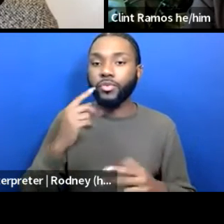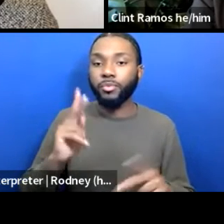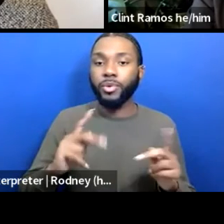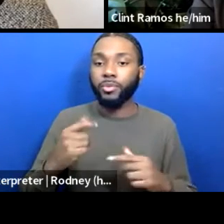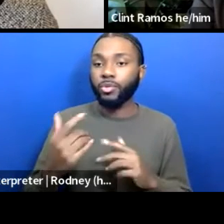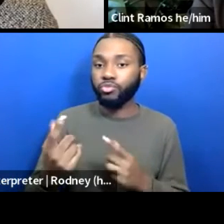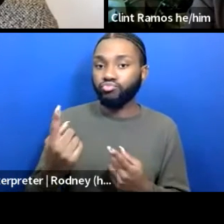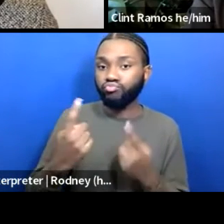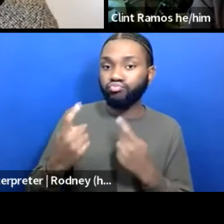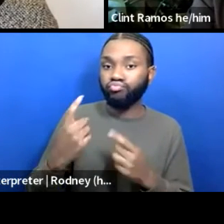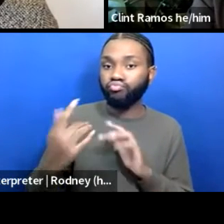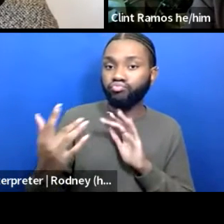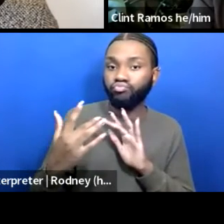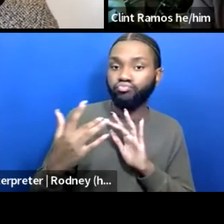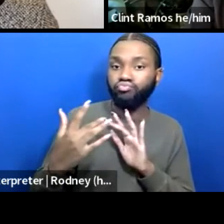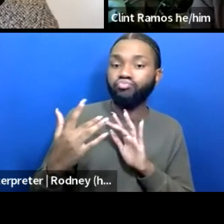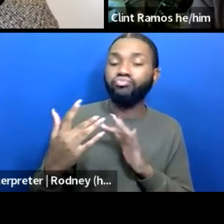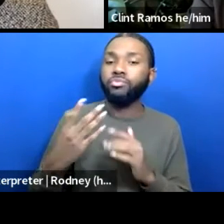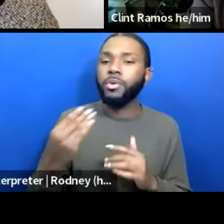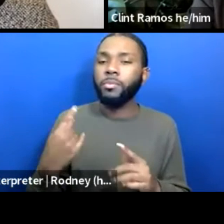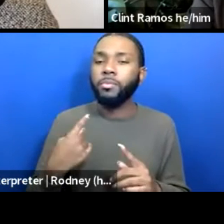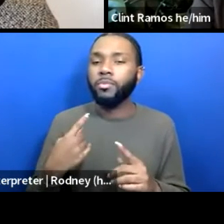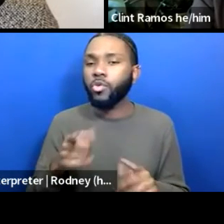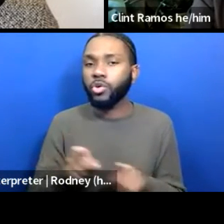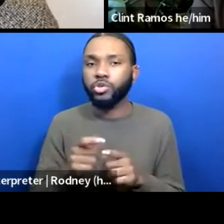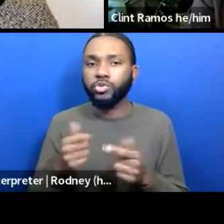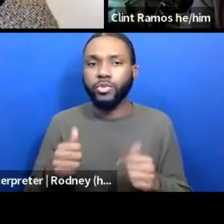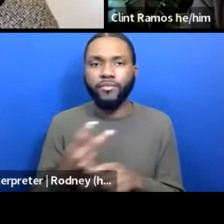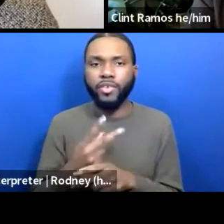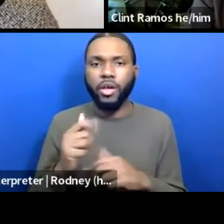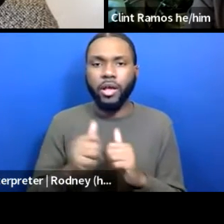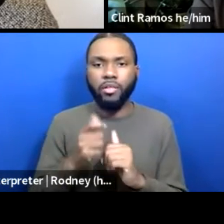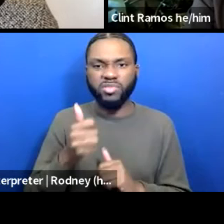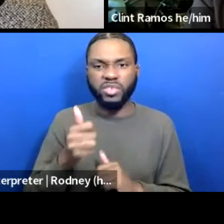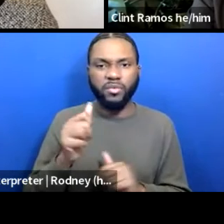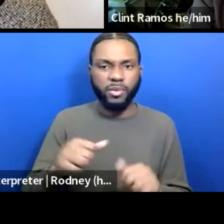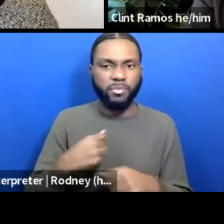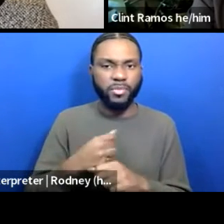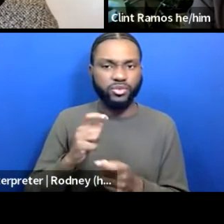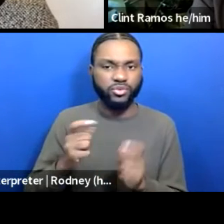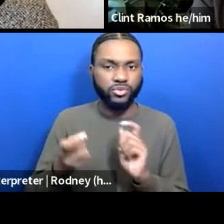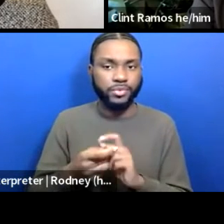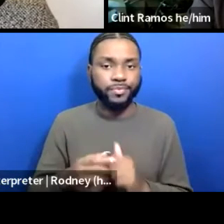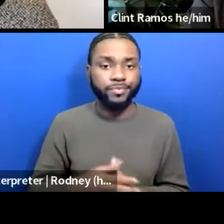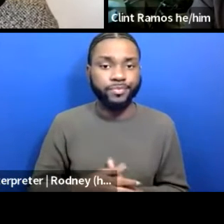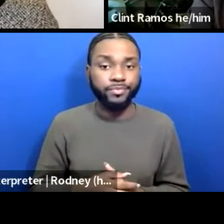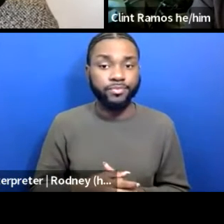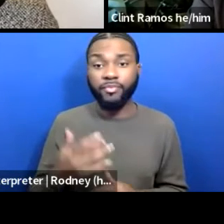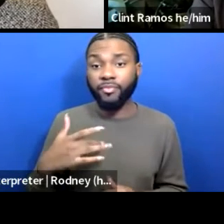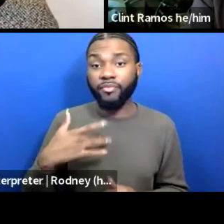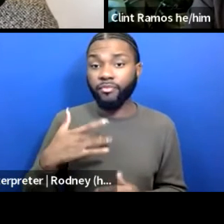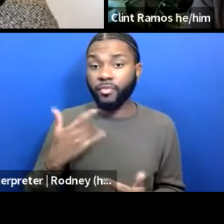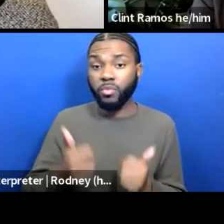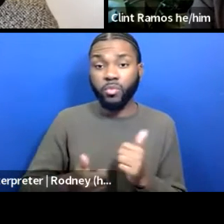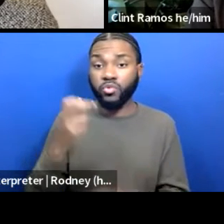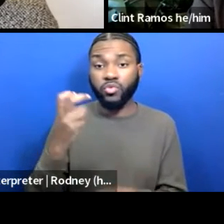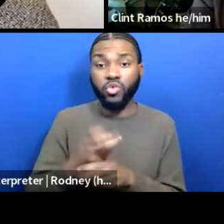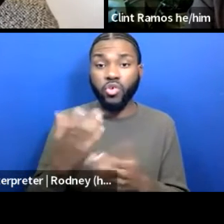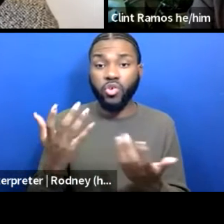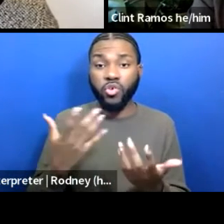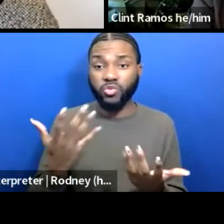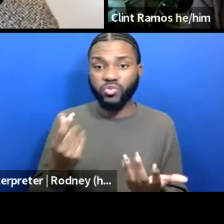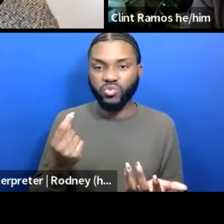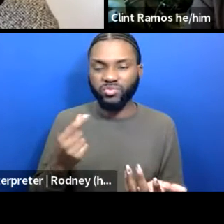questions and try to understand how they can make these changes because I think the hardest part is saying yes.